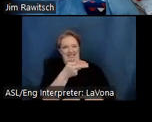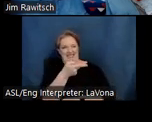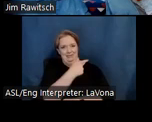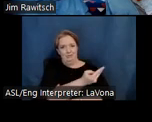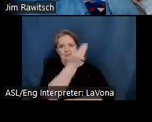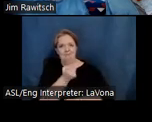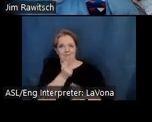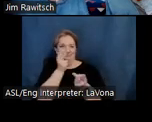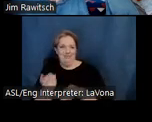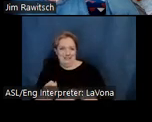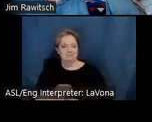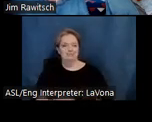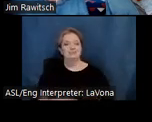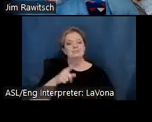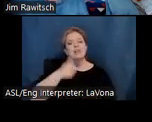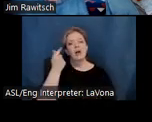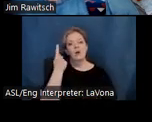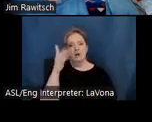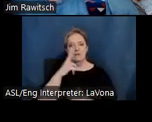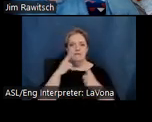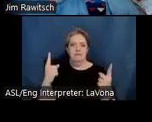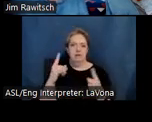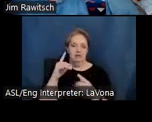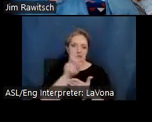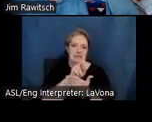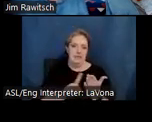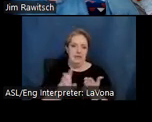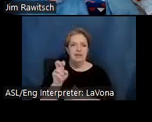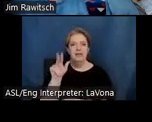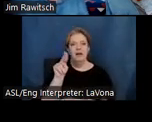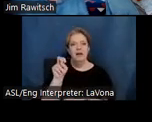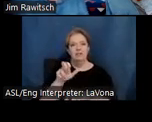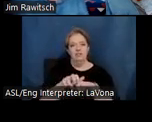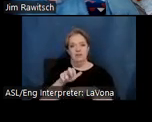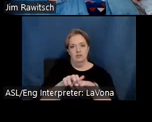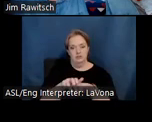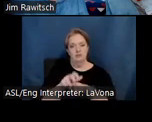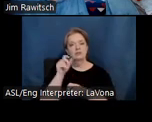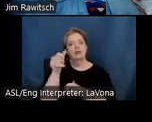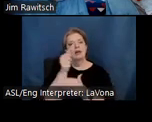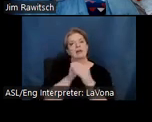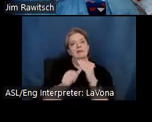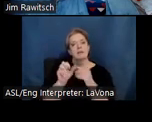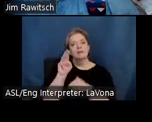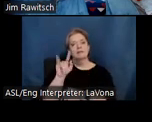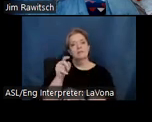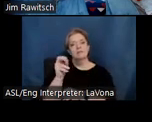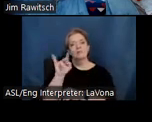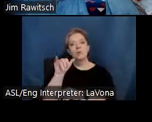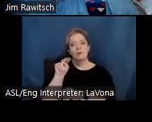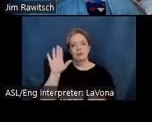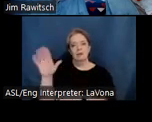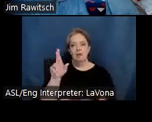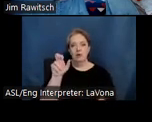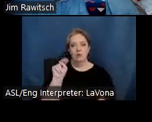Here's another one of Sam's iconic designs, the Evans chair, a part of the collection at the Smithsonian American Art Museum's Renwick Gallery.